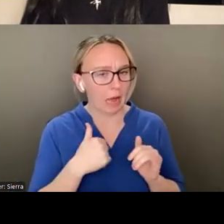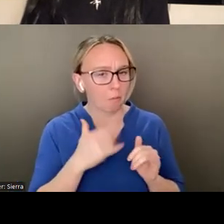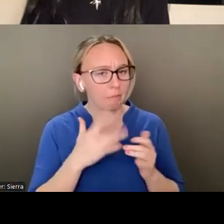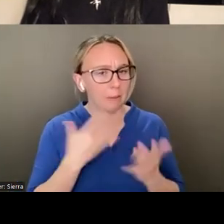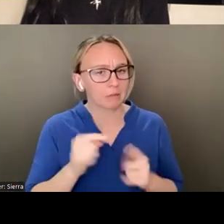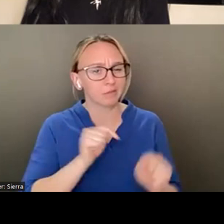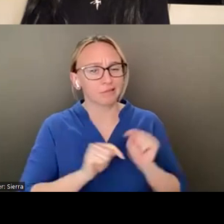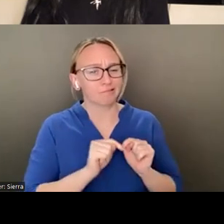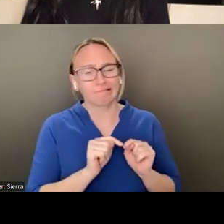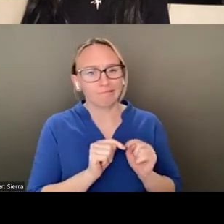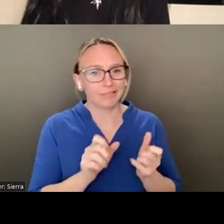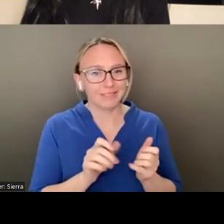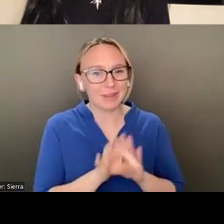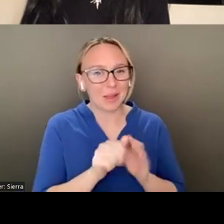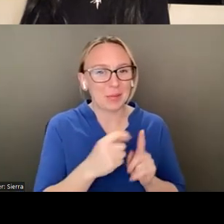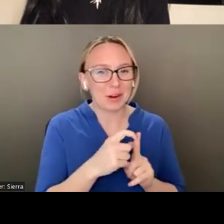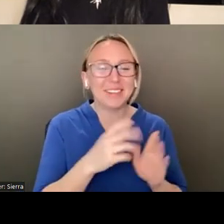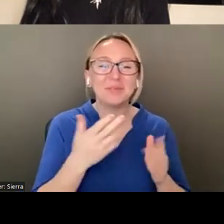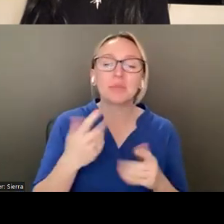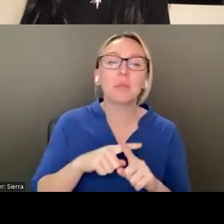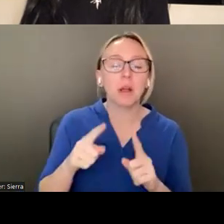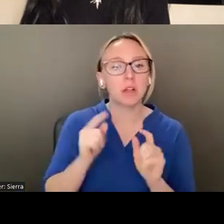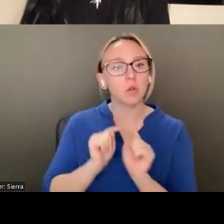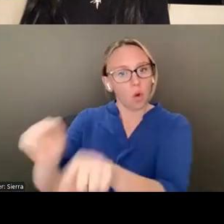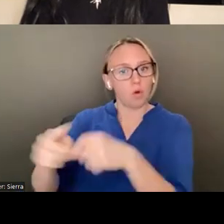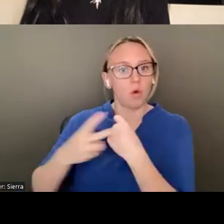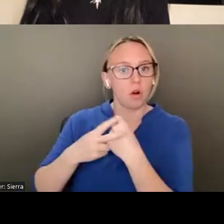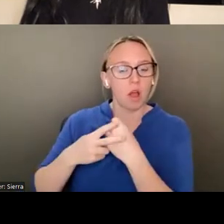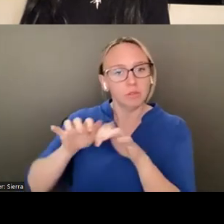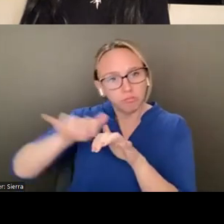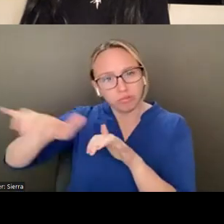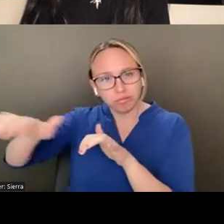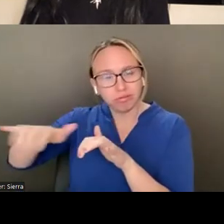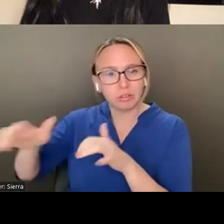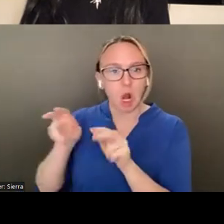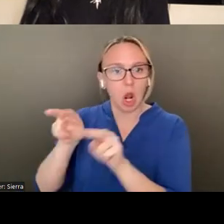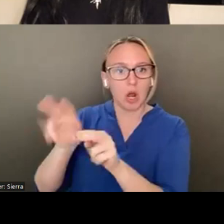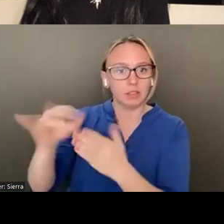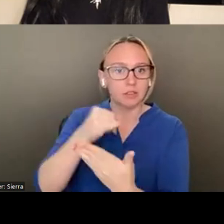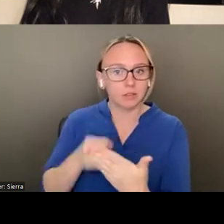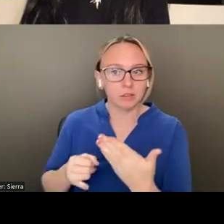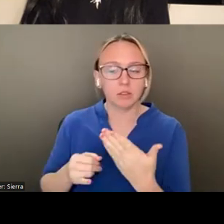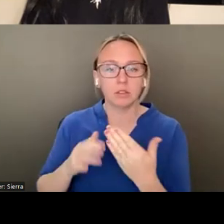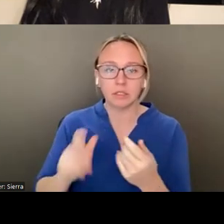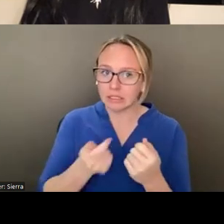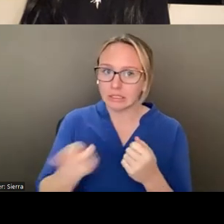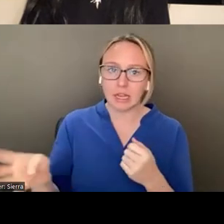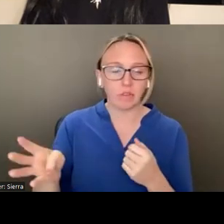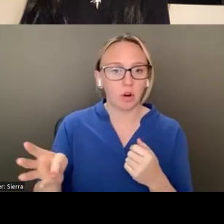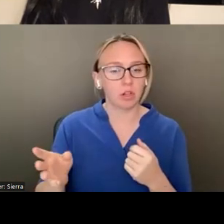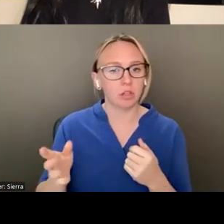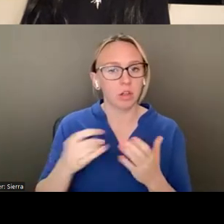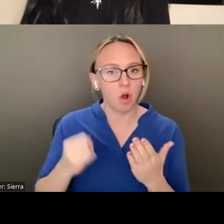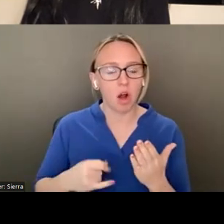archives and looking at the work, there was multiple pieces in particular that I was really struck by.